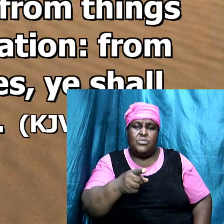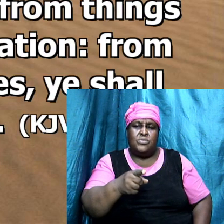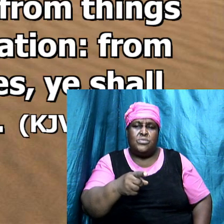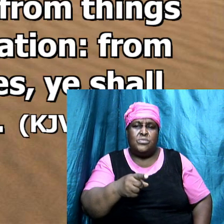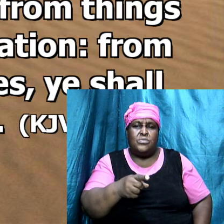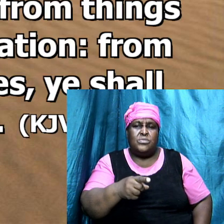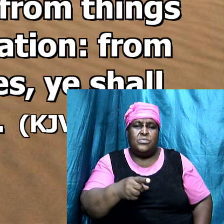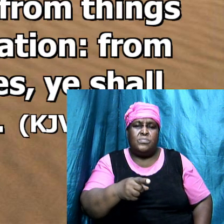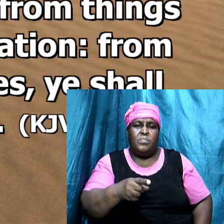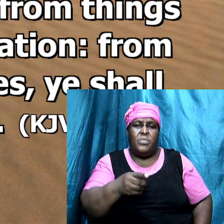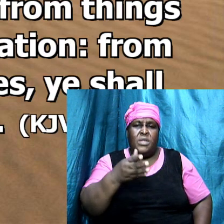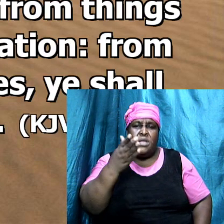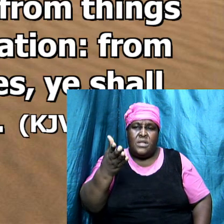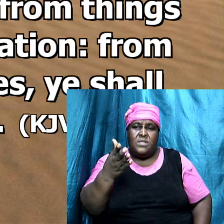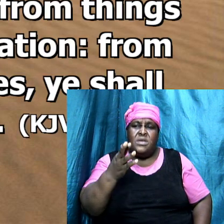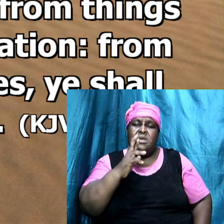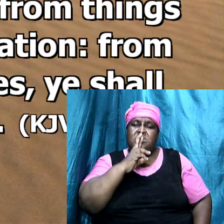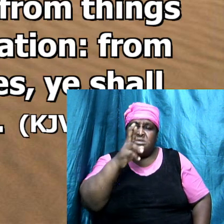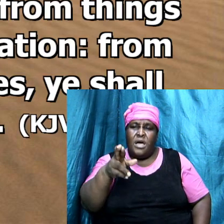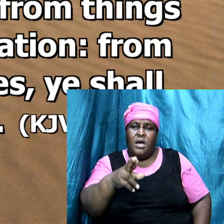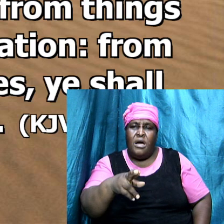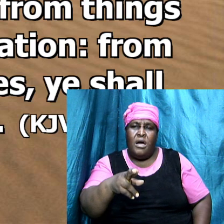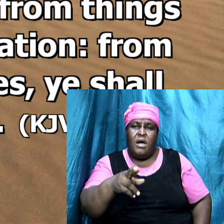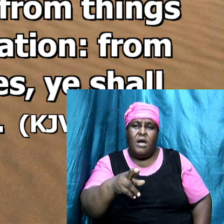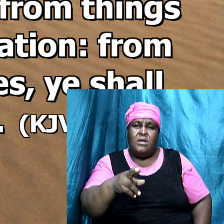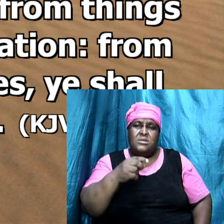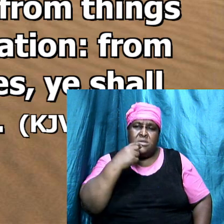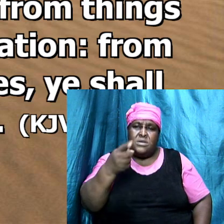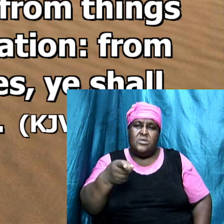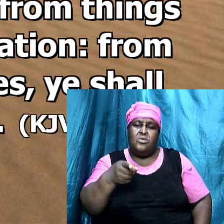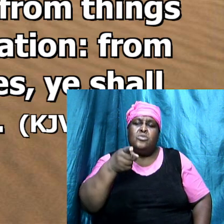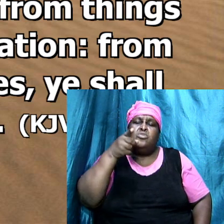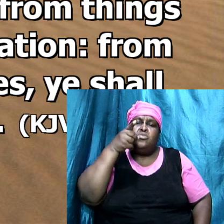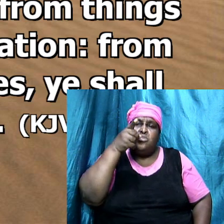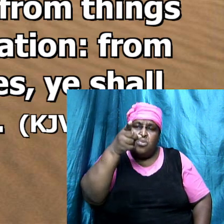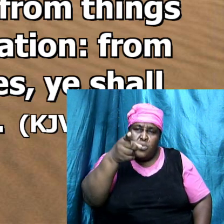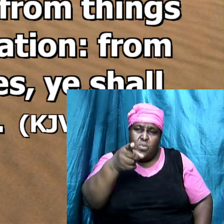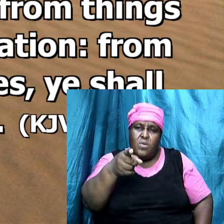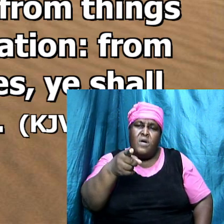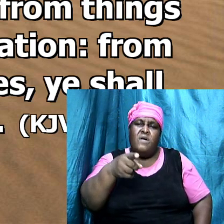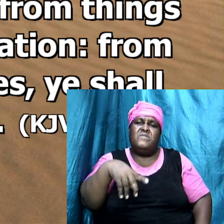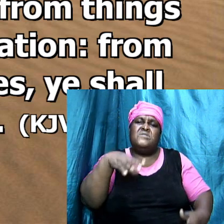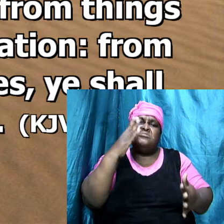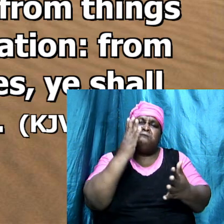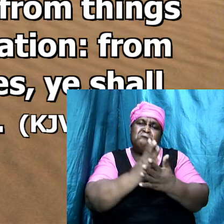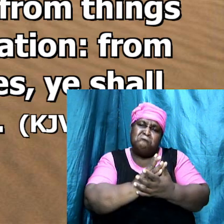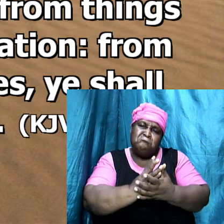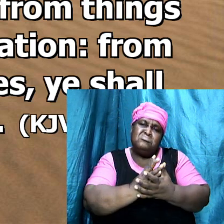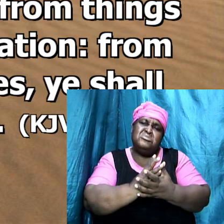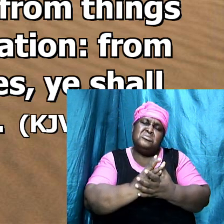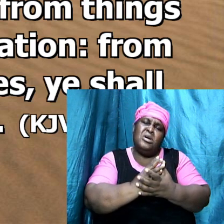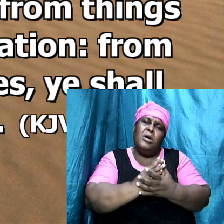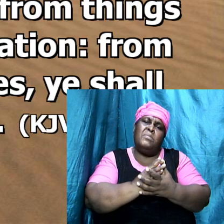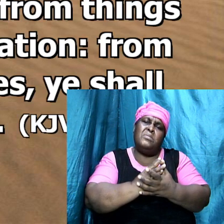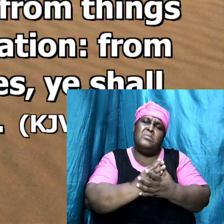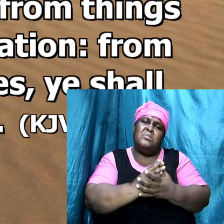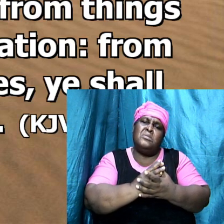these these are the requirements you are to abstain from food sacrifice to idols